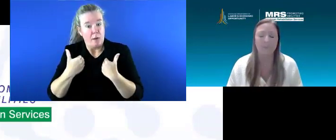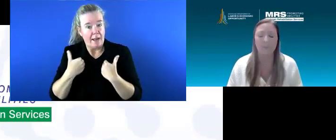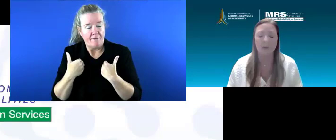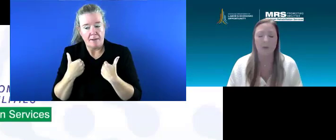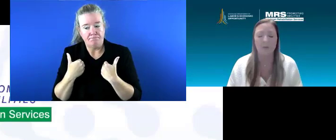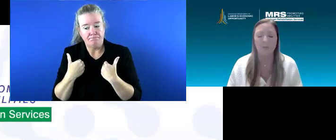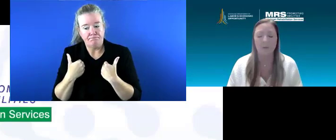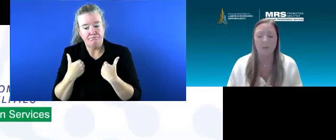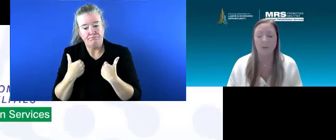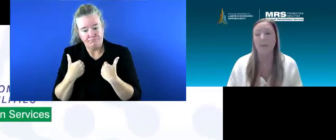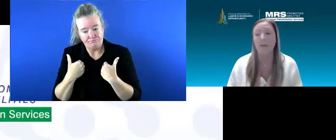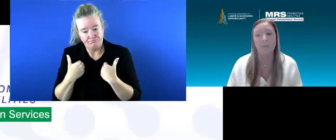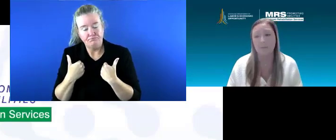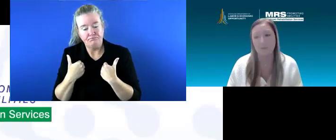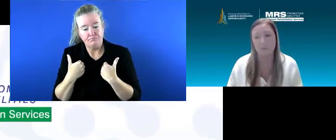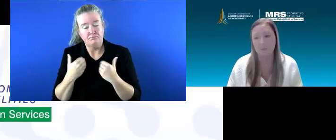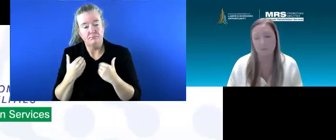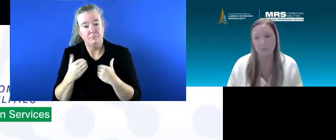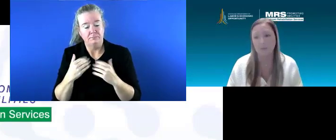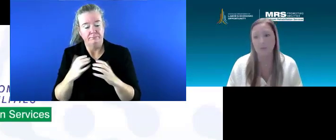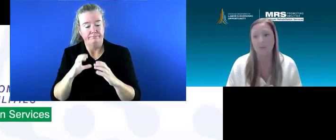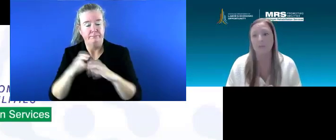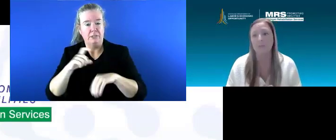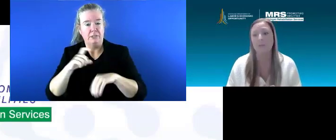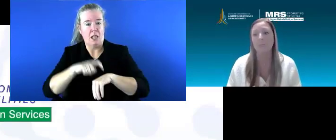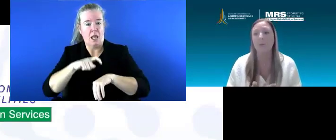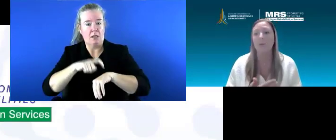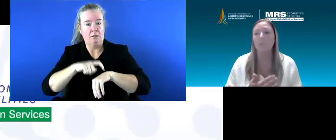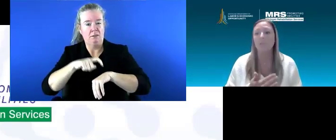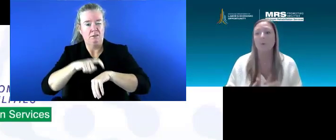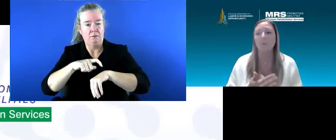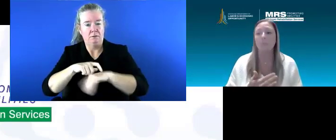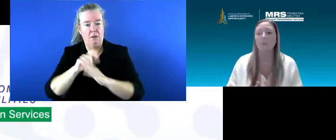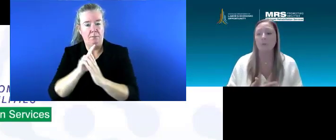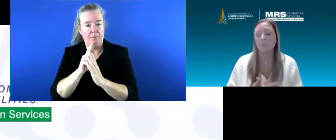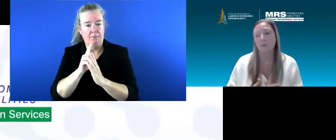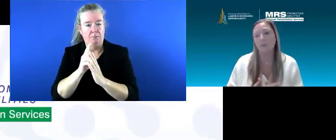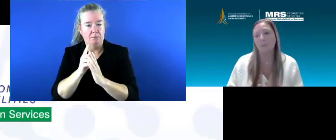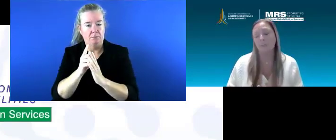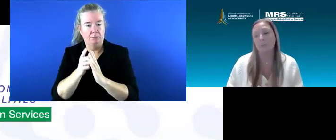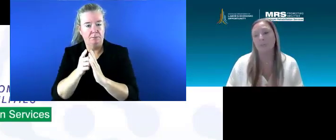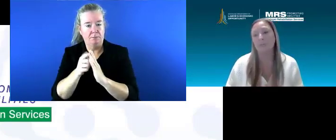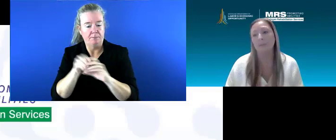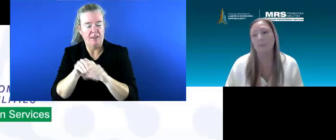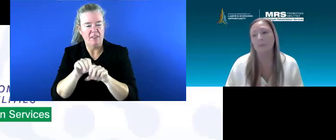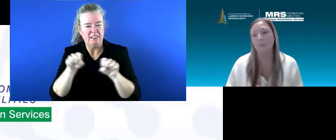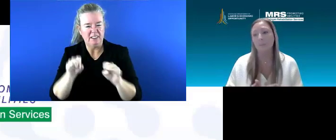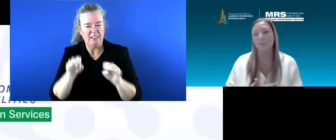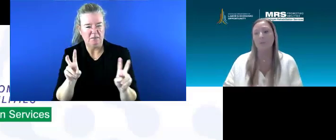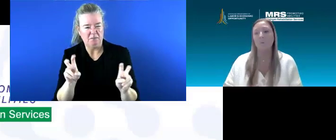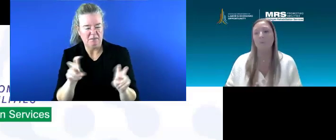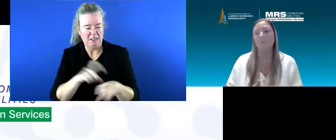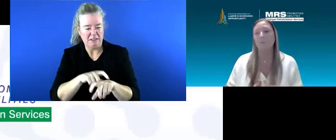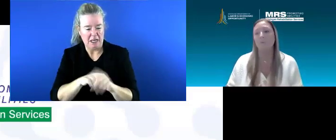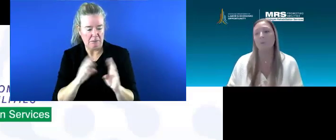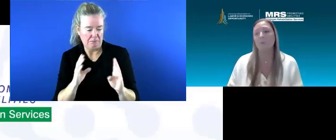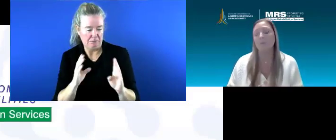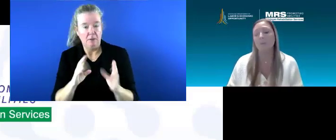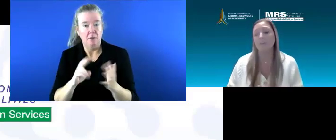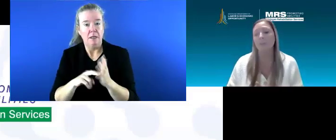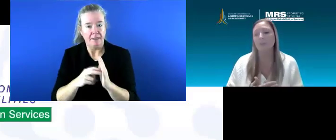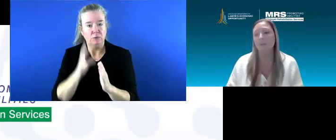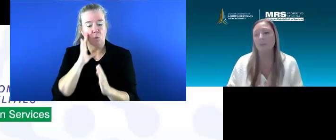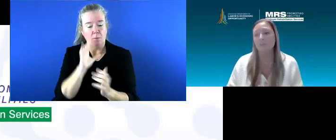um, a clock that starts ticking in our system. But really what it means is we are going to be